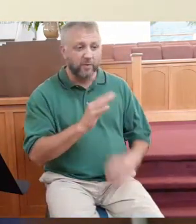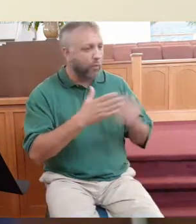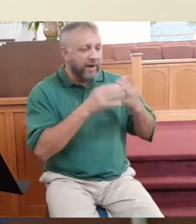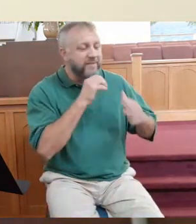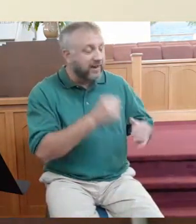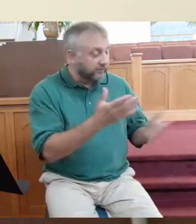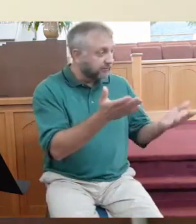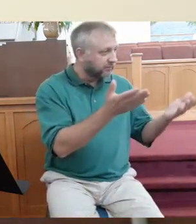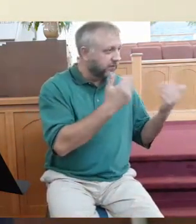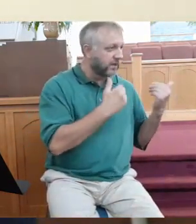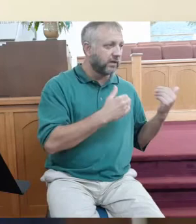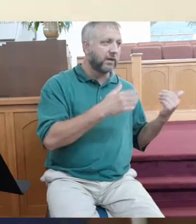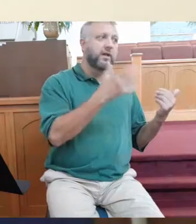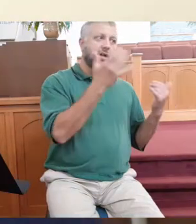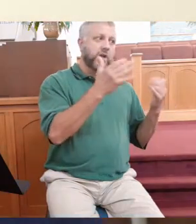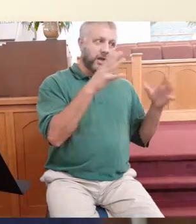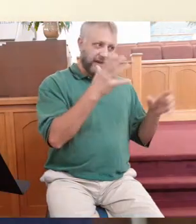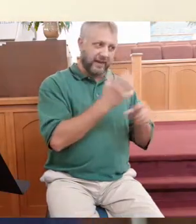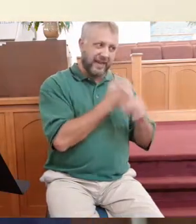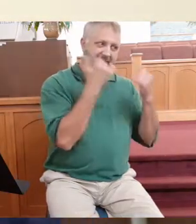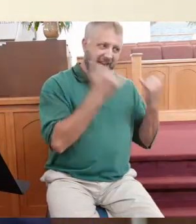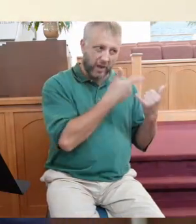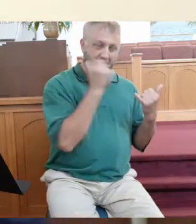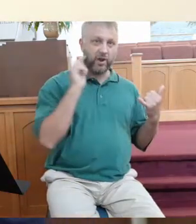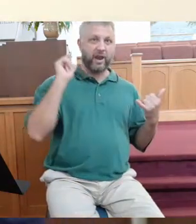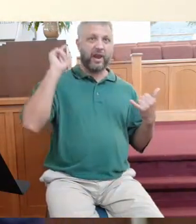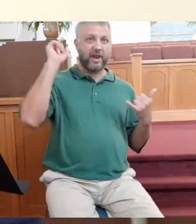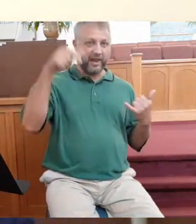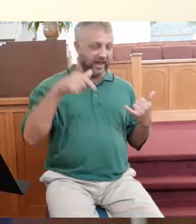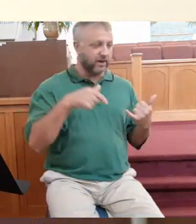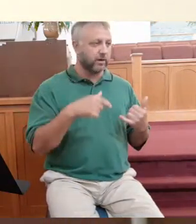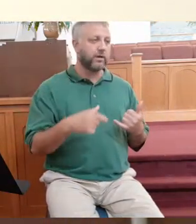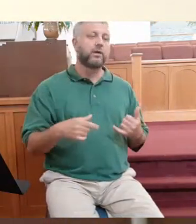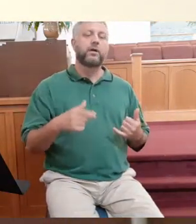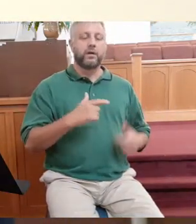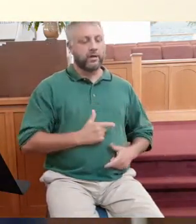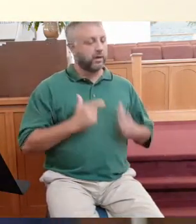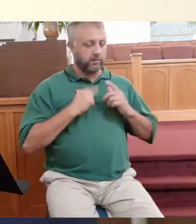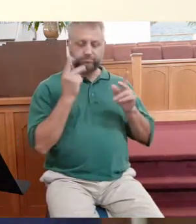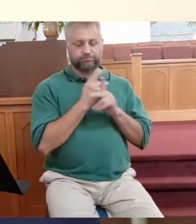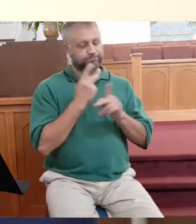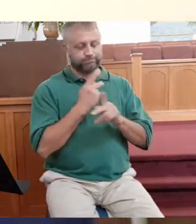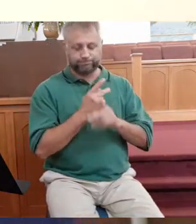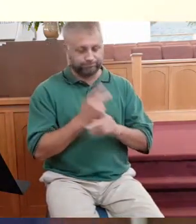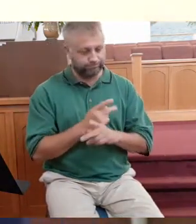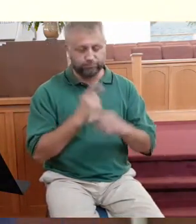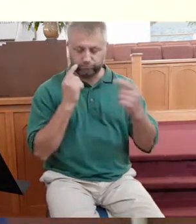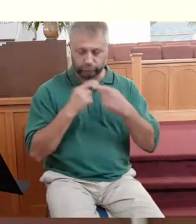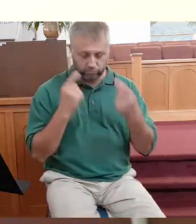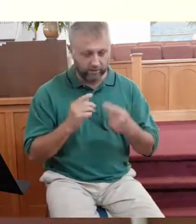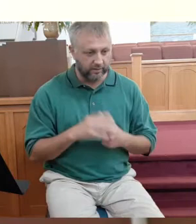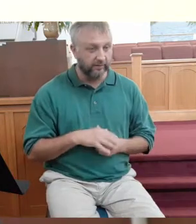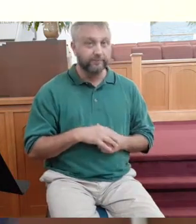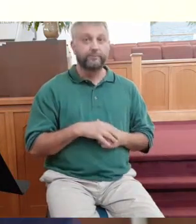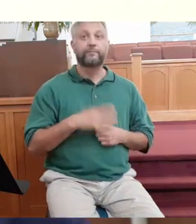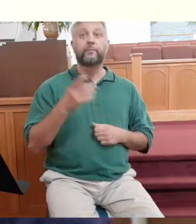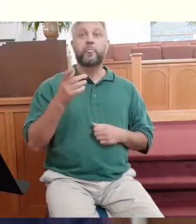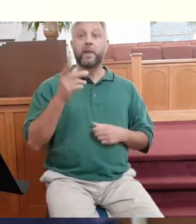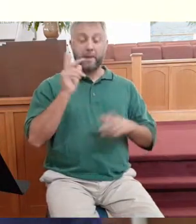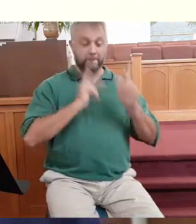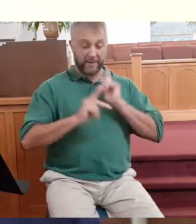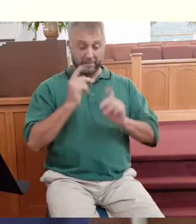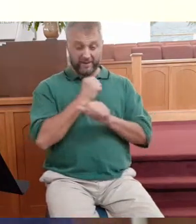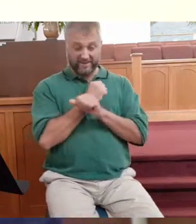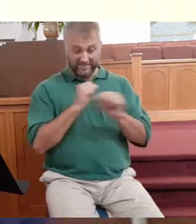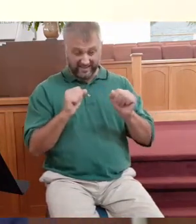spare yourself some of the heartache that those who come late went through. The one who comes early to God or the one who comes late to God is no